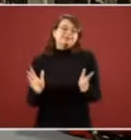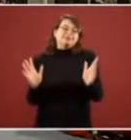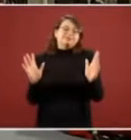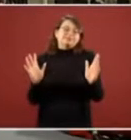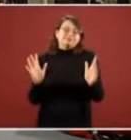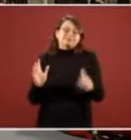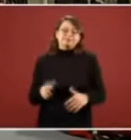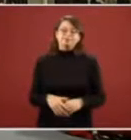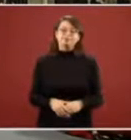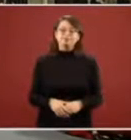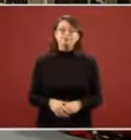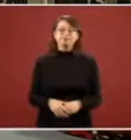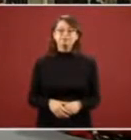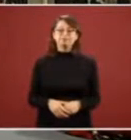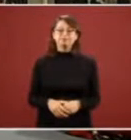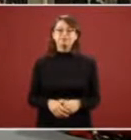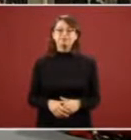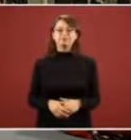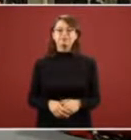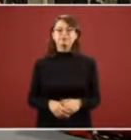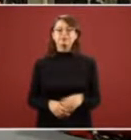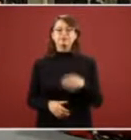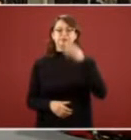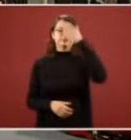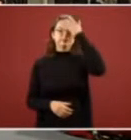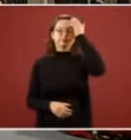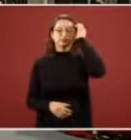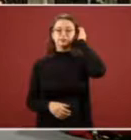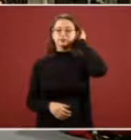and then there are these things that present themselves